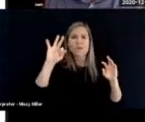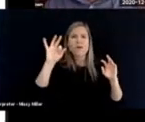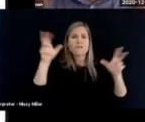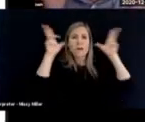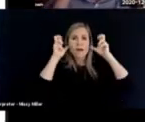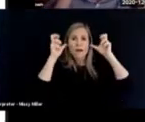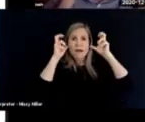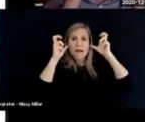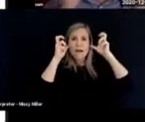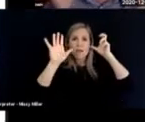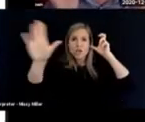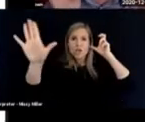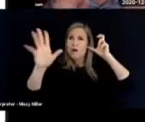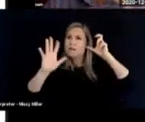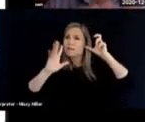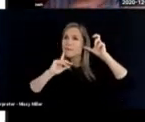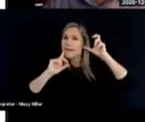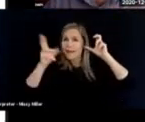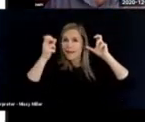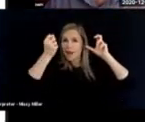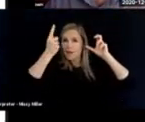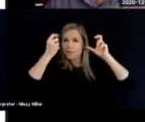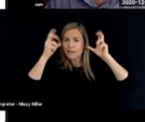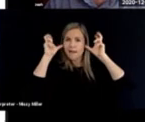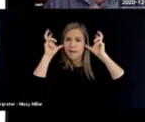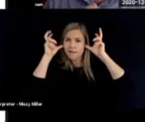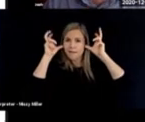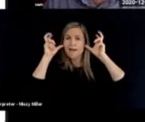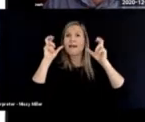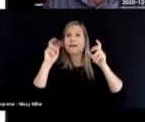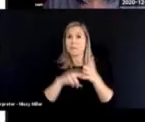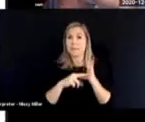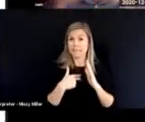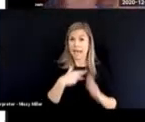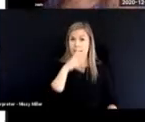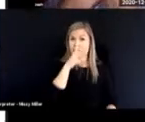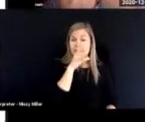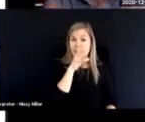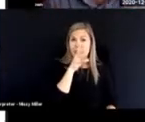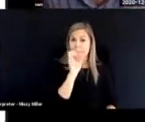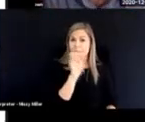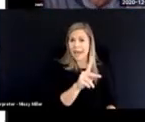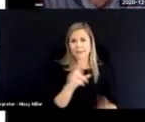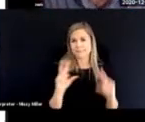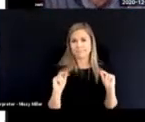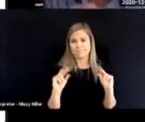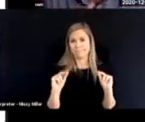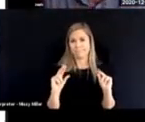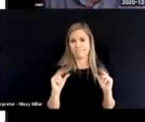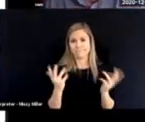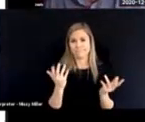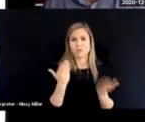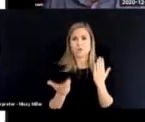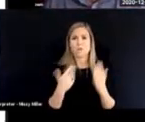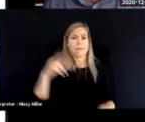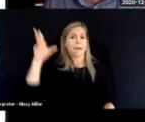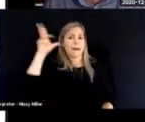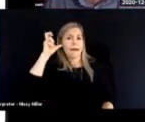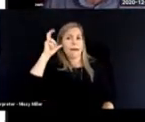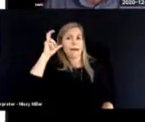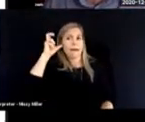brain are picking up spoken language and understanding it. That doesn't mean you can therefore speak that language.